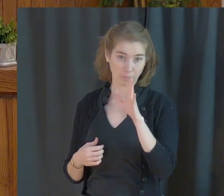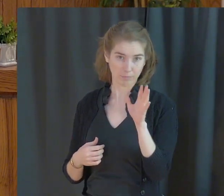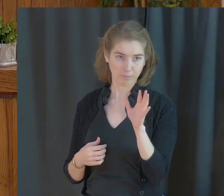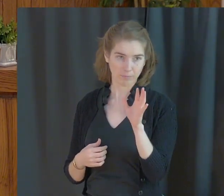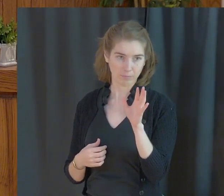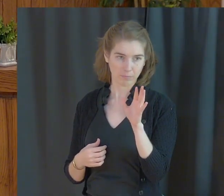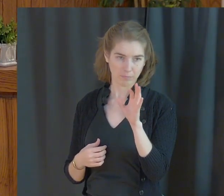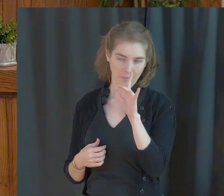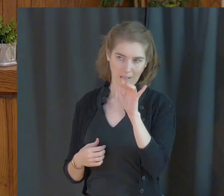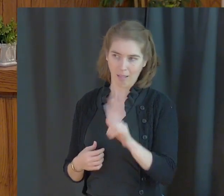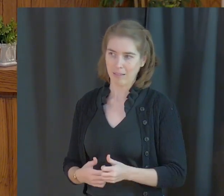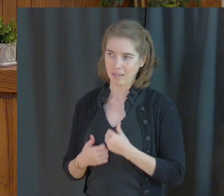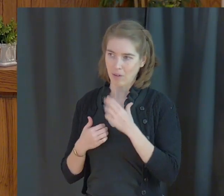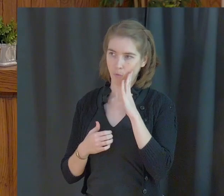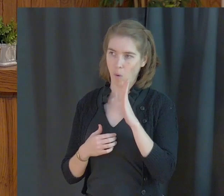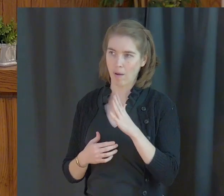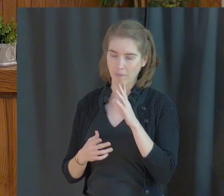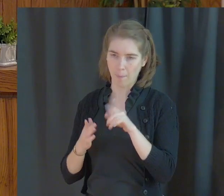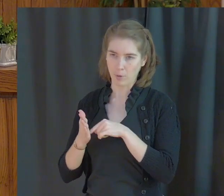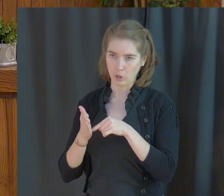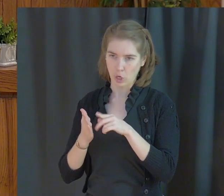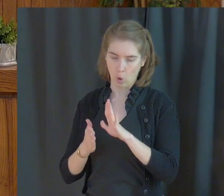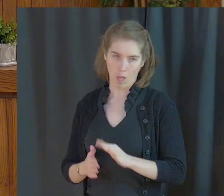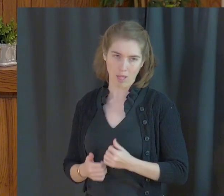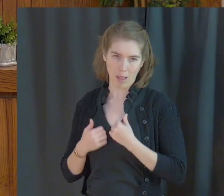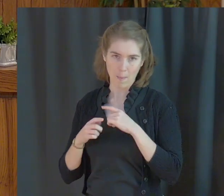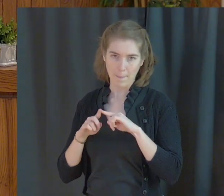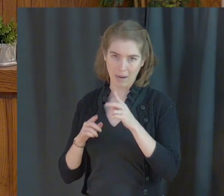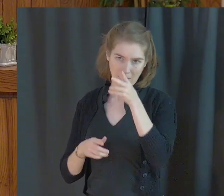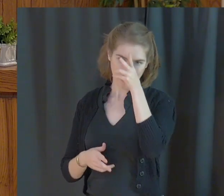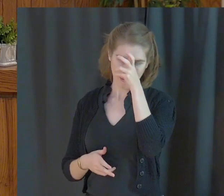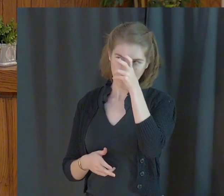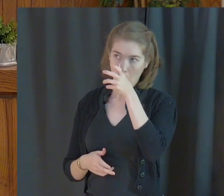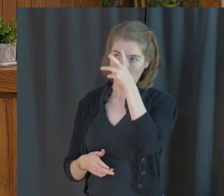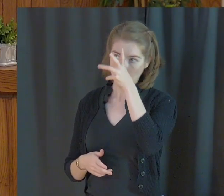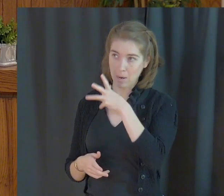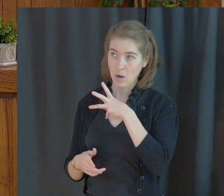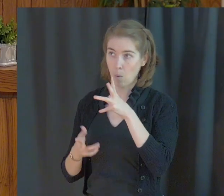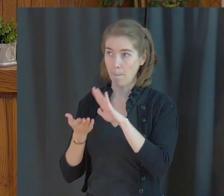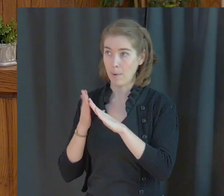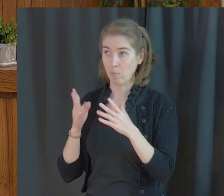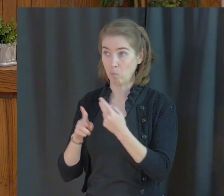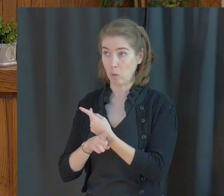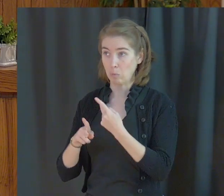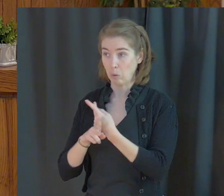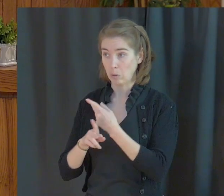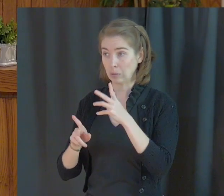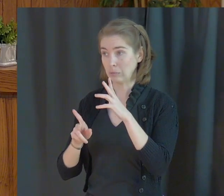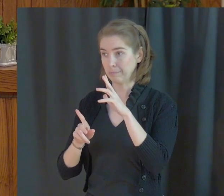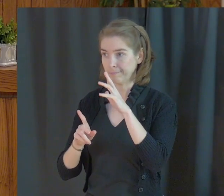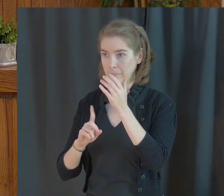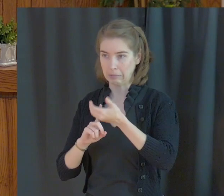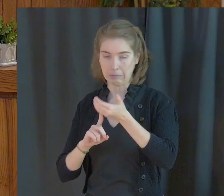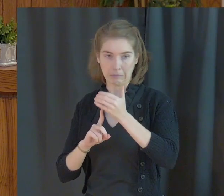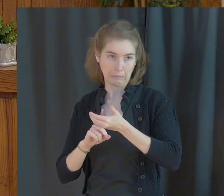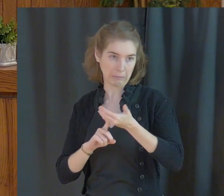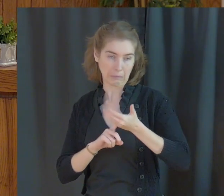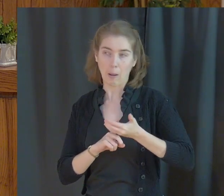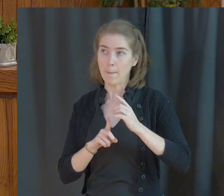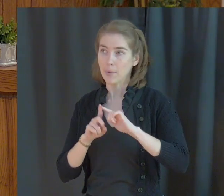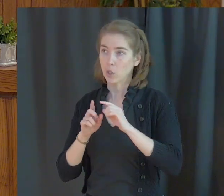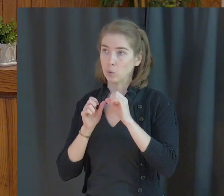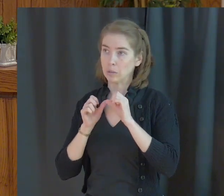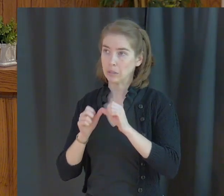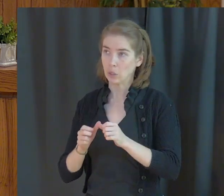you will have persecution in your life. But evil men and imposters will go worse and worse, deceiving and being deceived. But you must